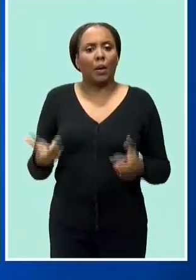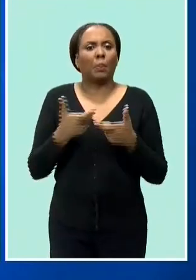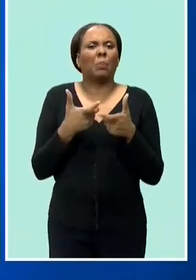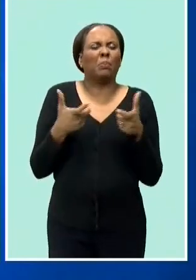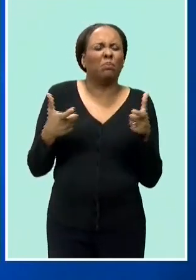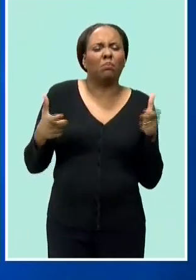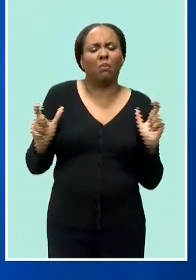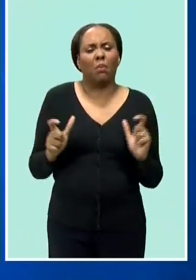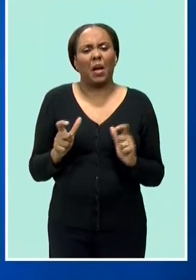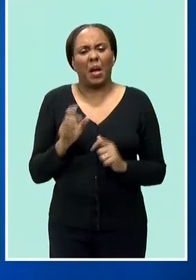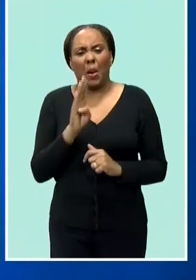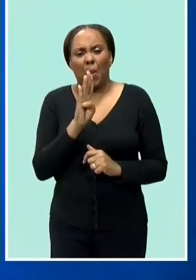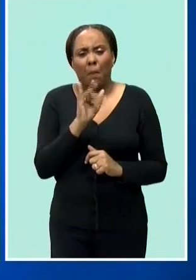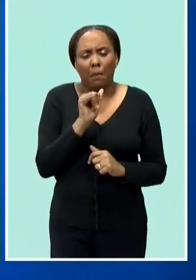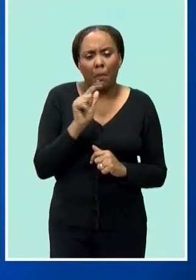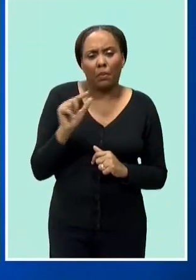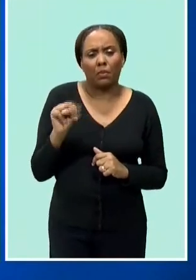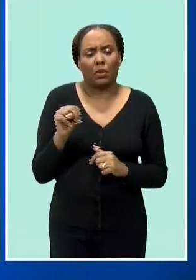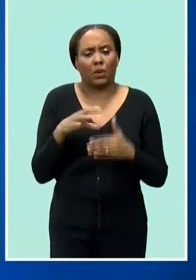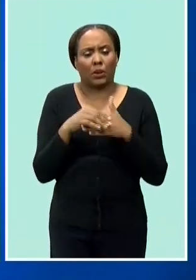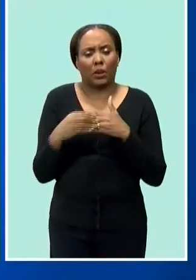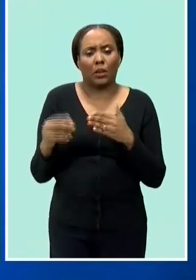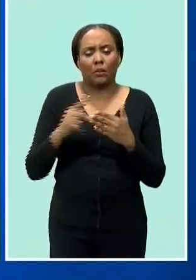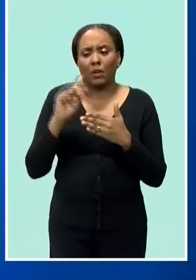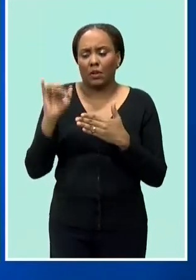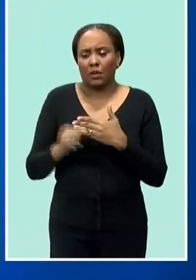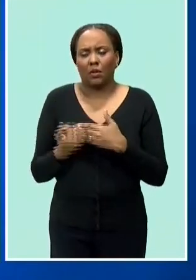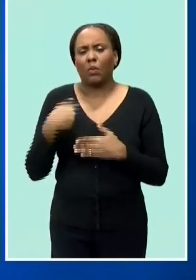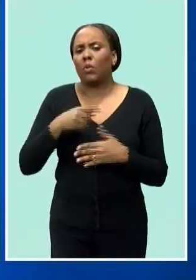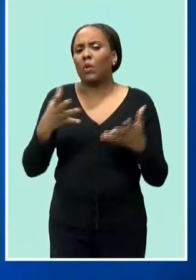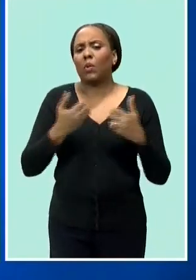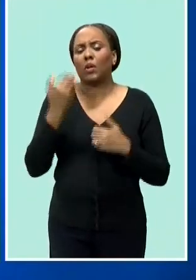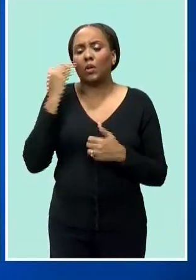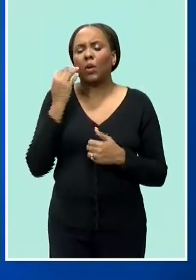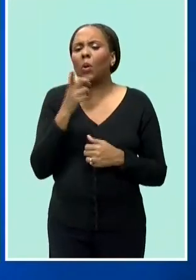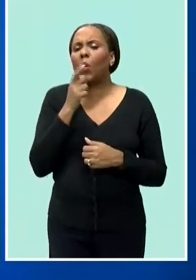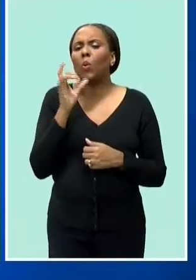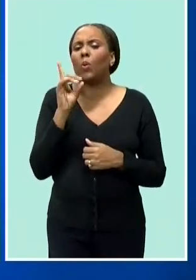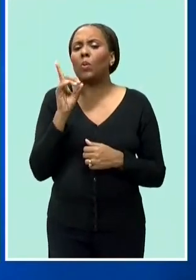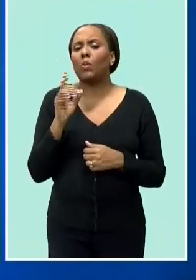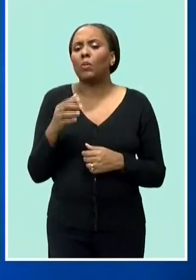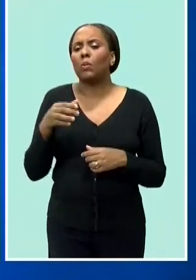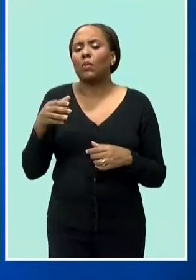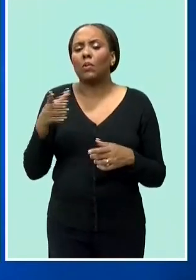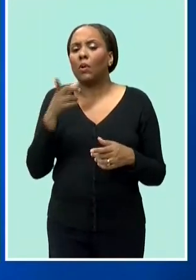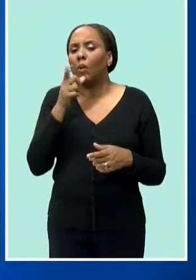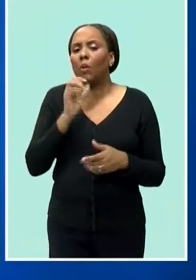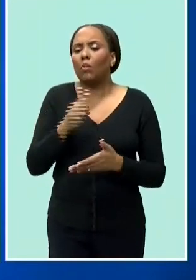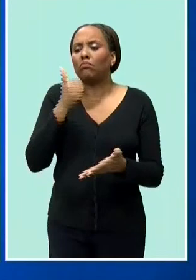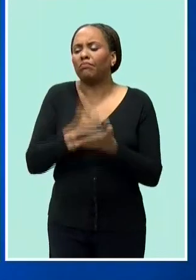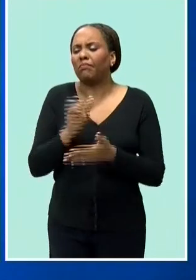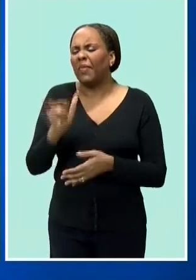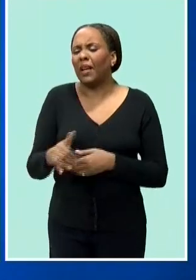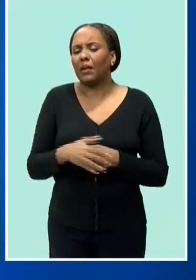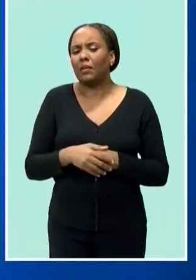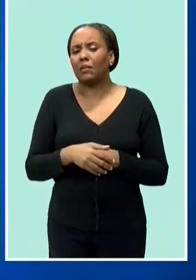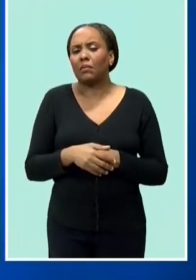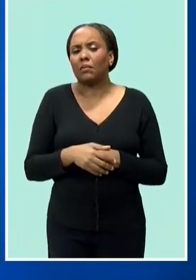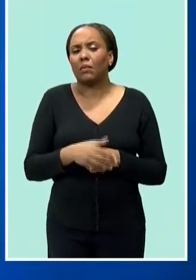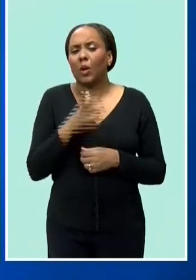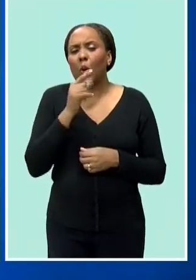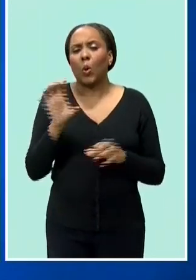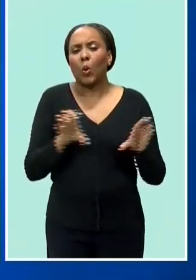and to determine who did what where when and how and the government is facing